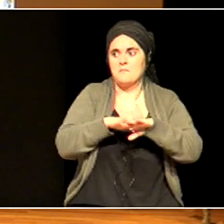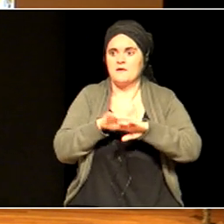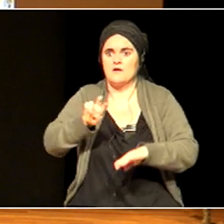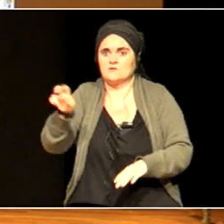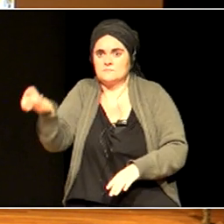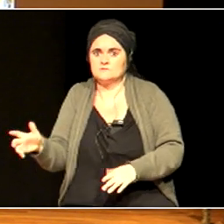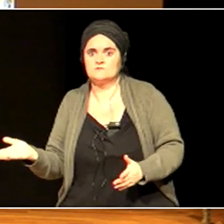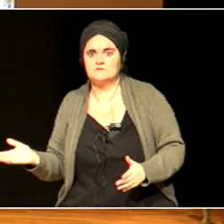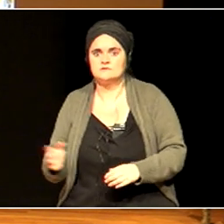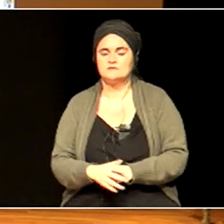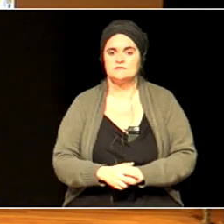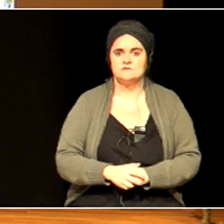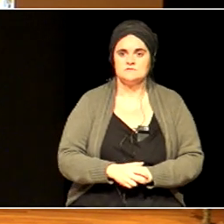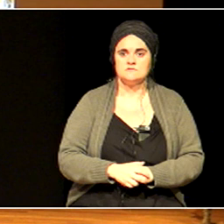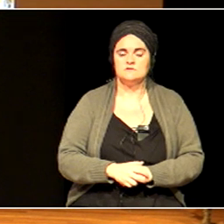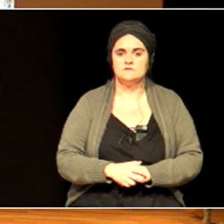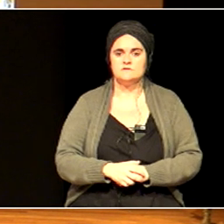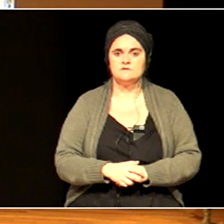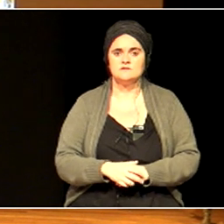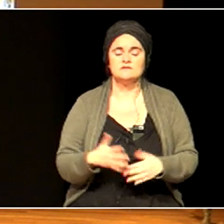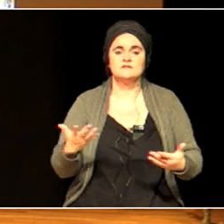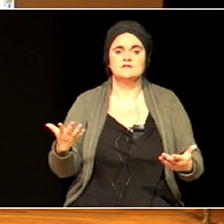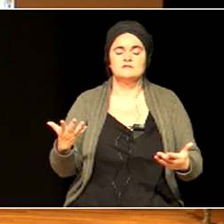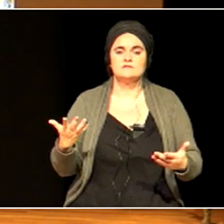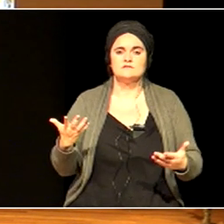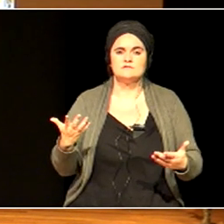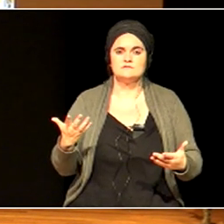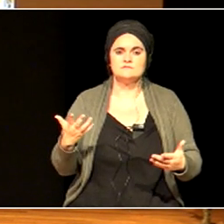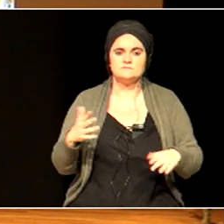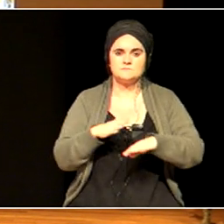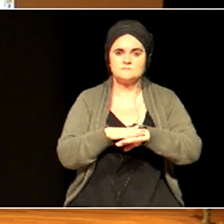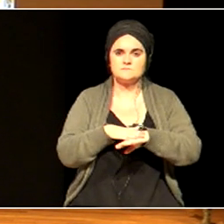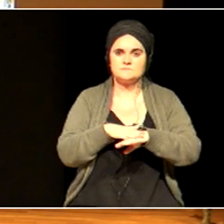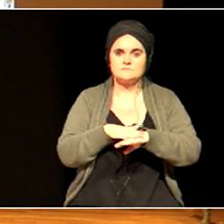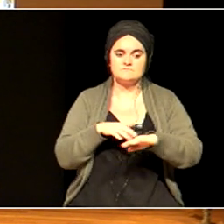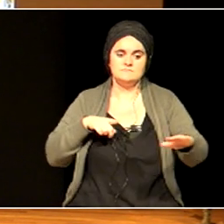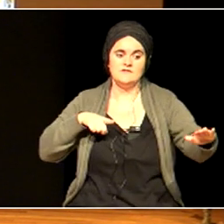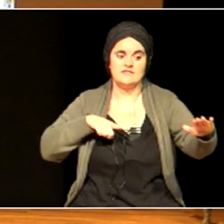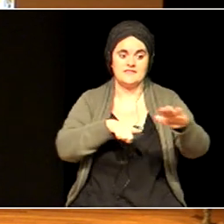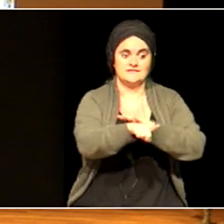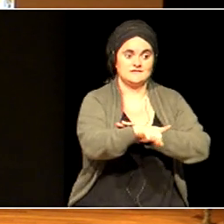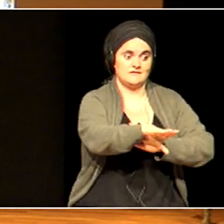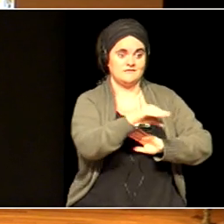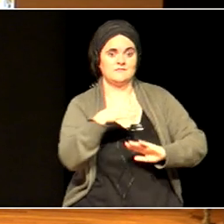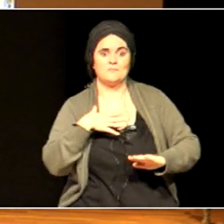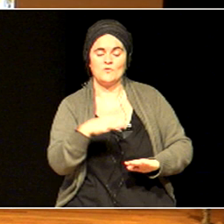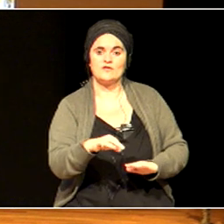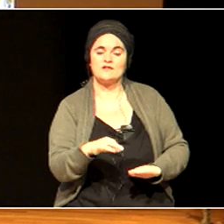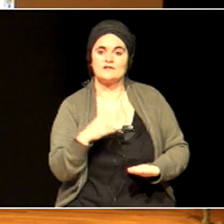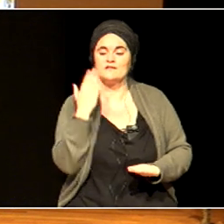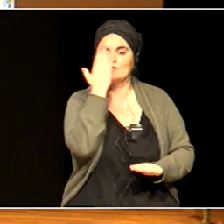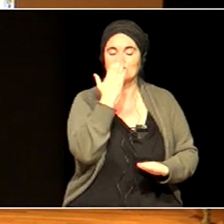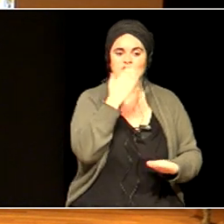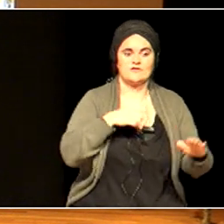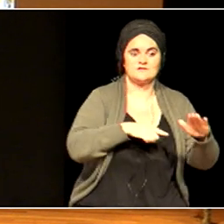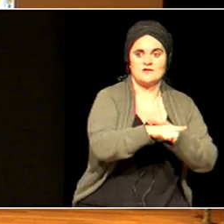So, in order to understand development, what makes a more developed school, we have to think about it in terms